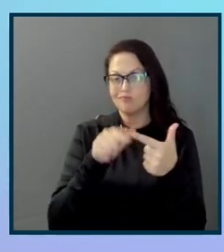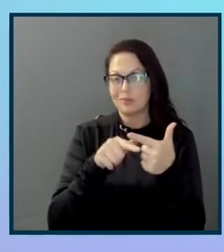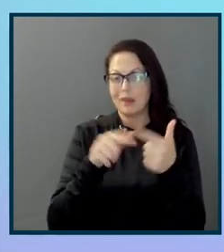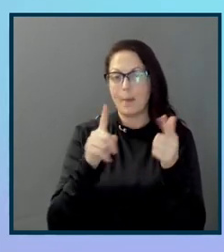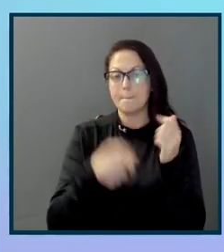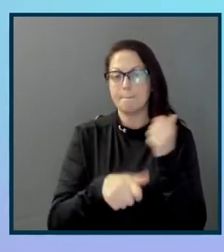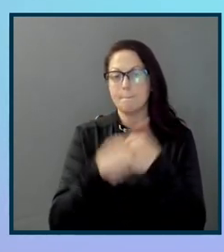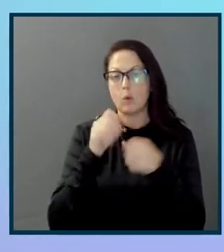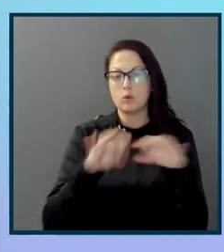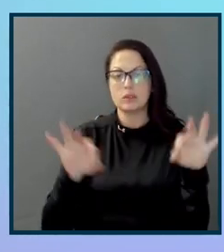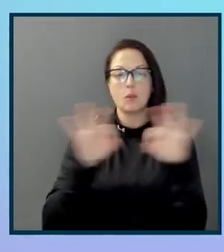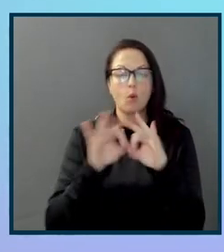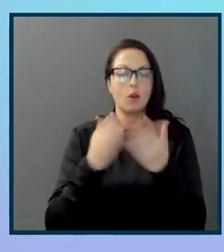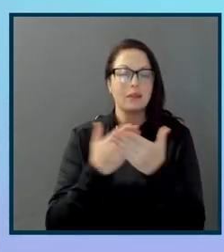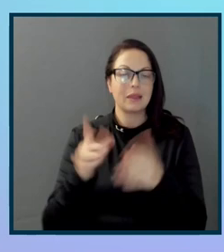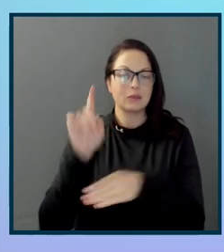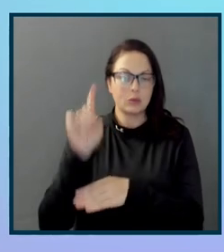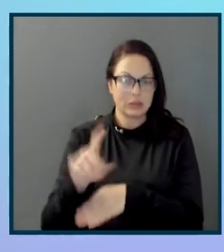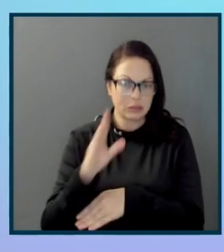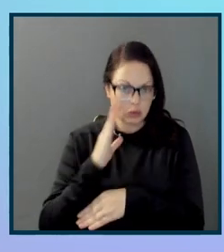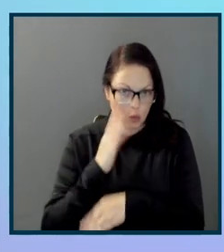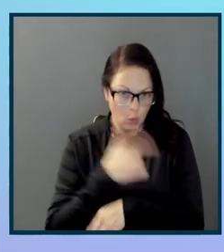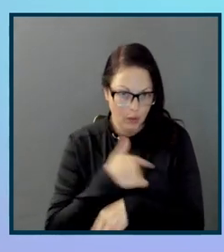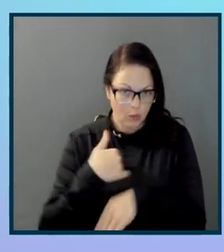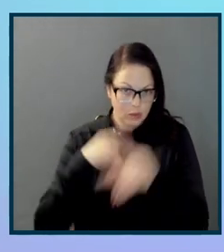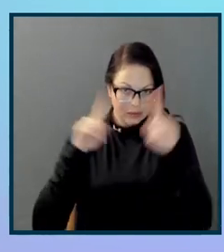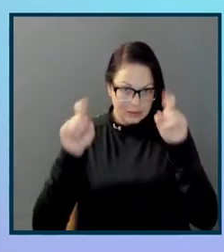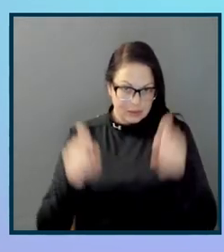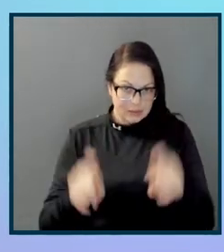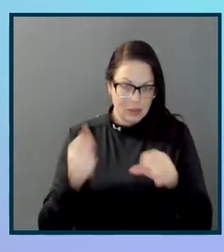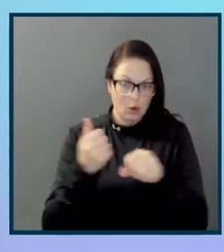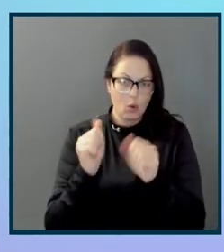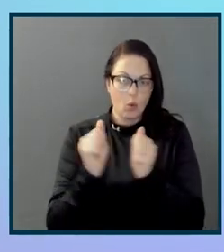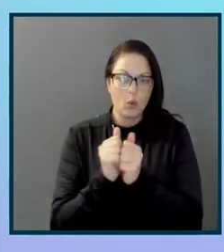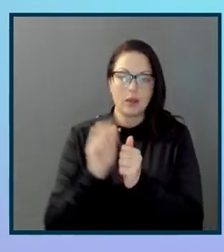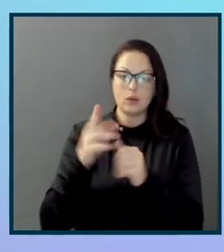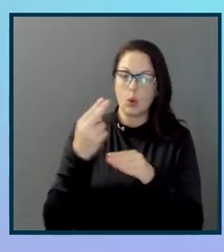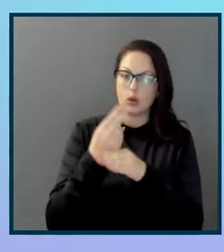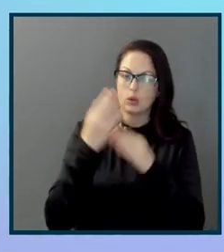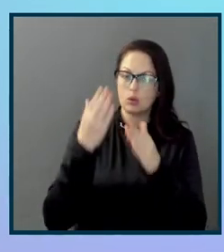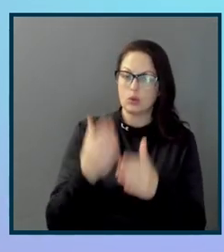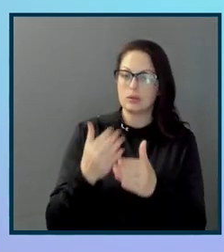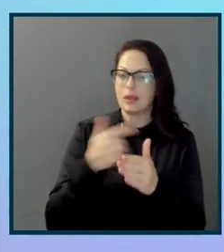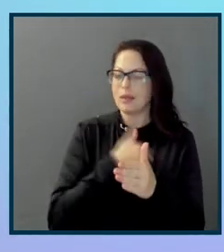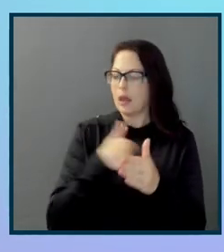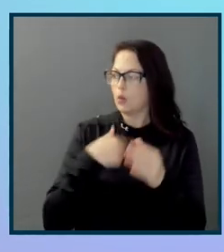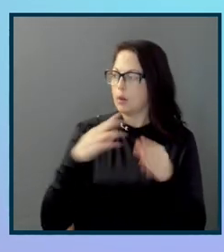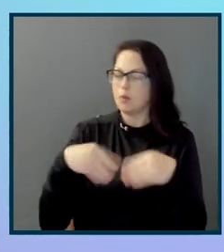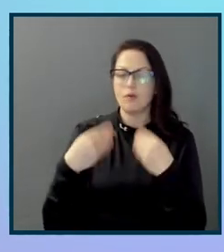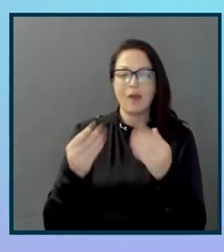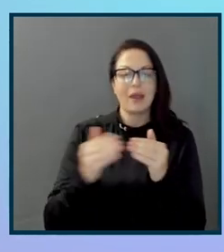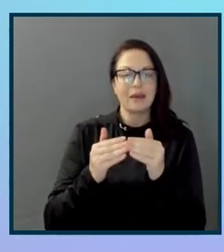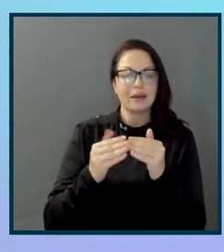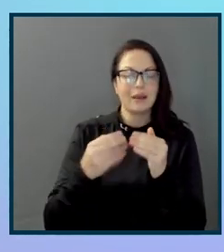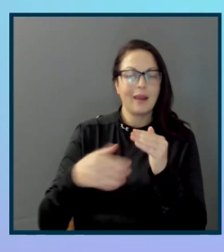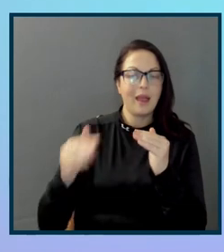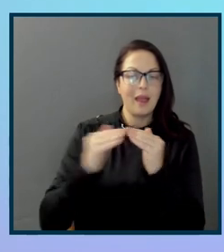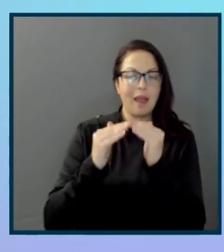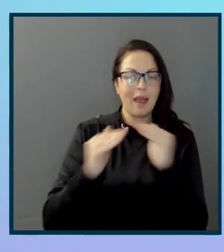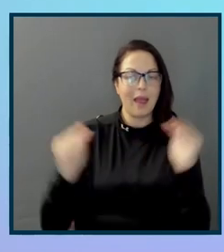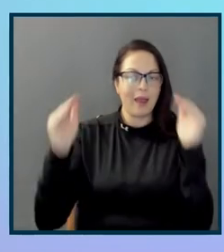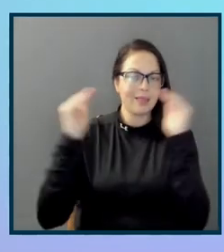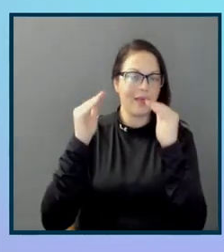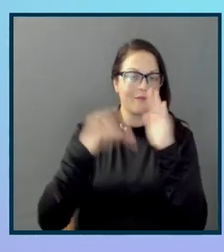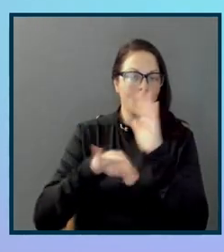we tested this site with your users. We then provide high-level findings that are commonalities across tasks. So,